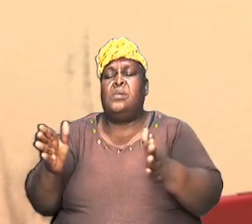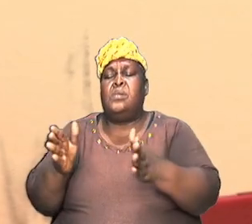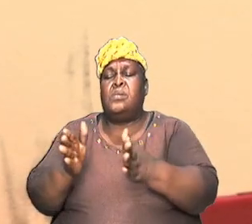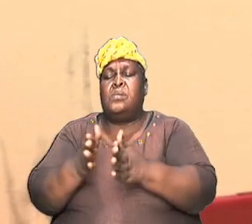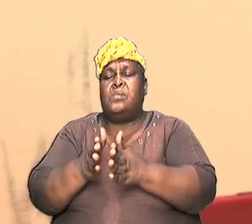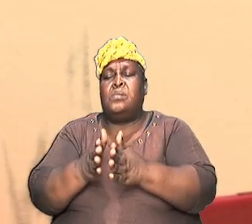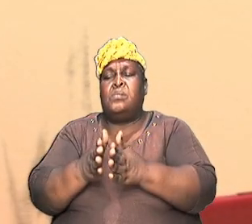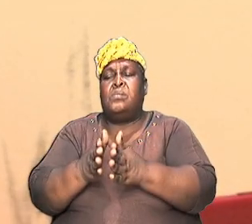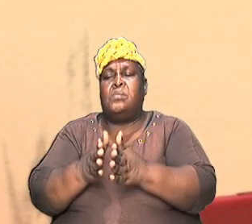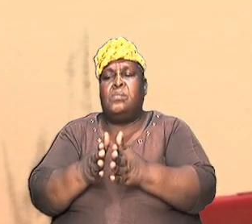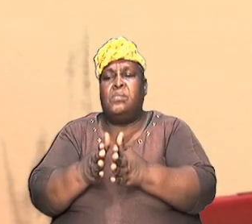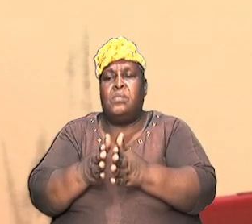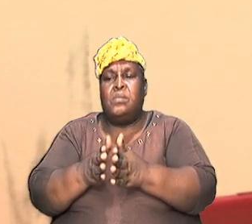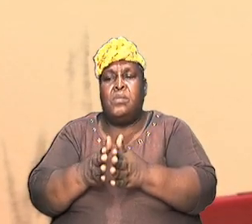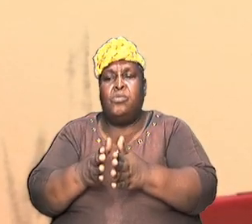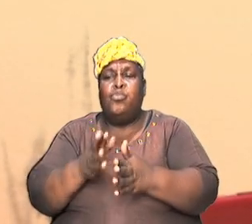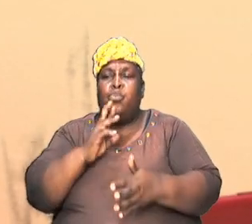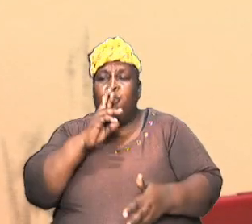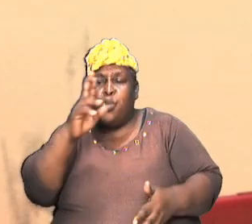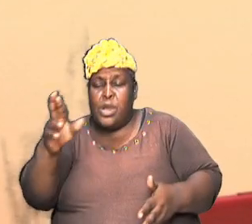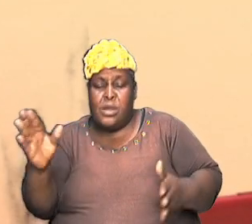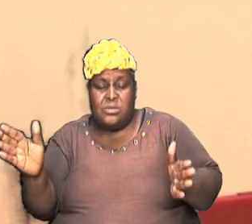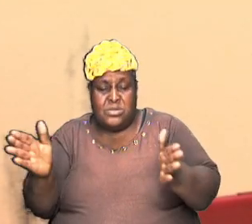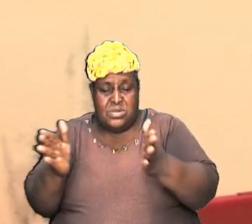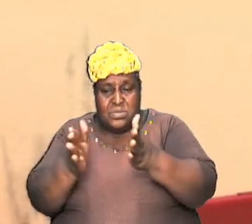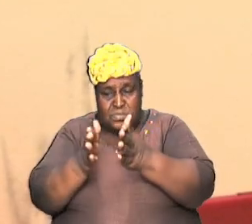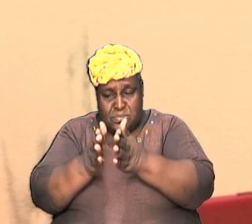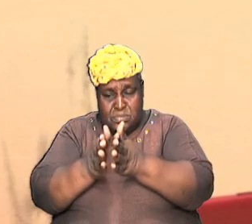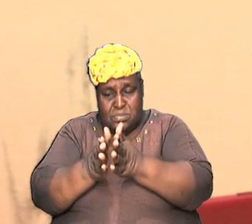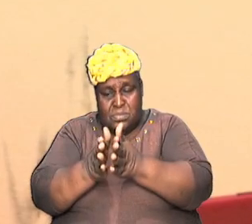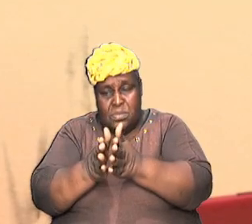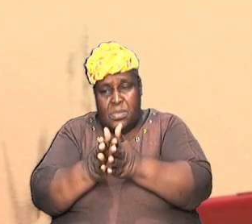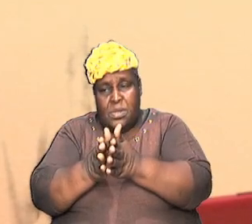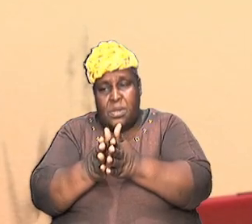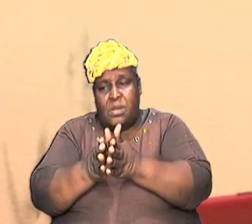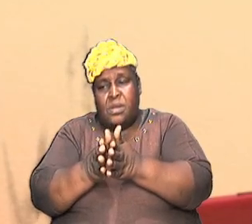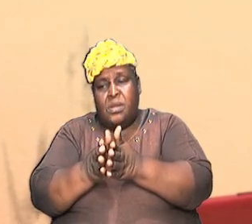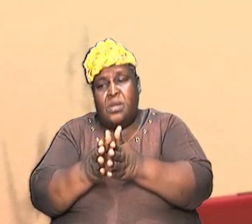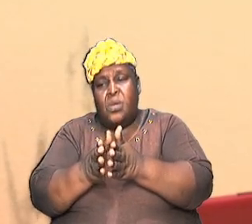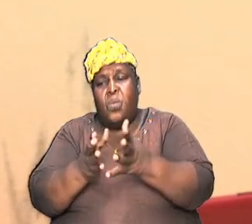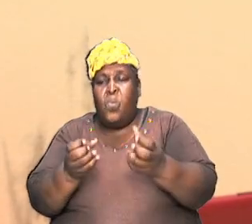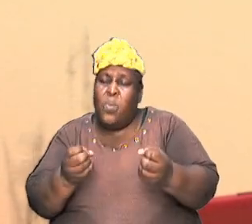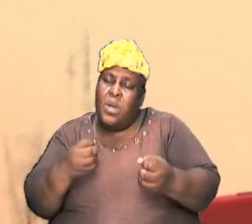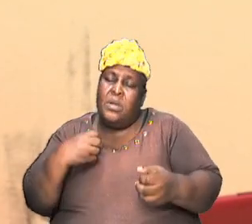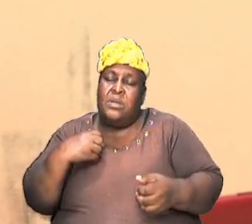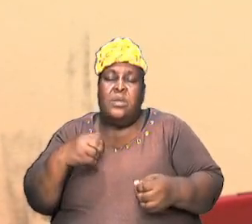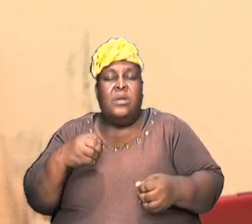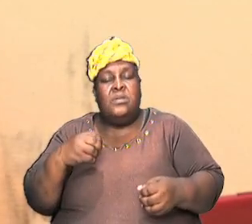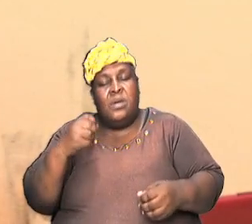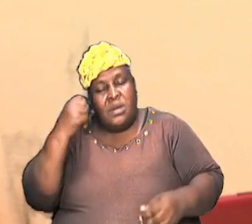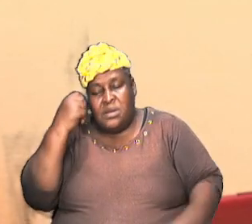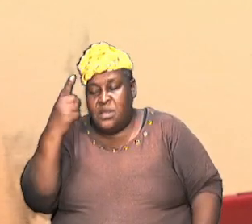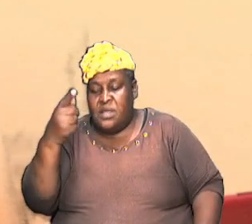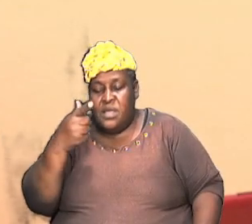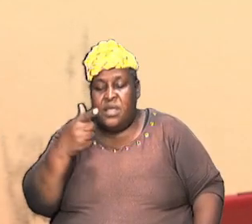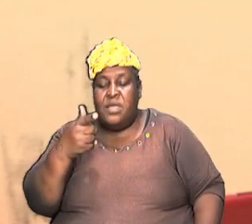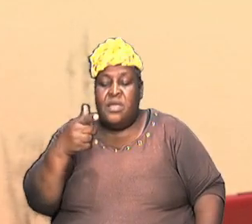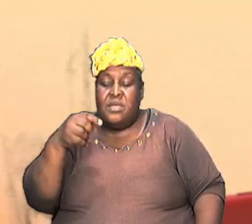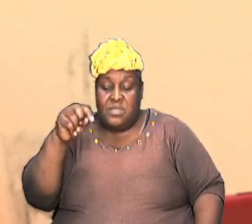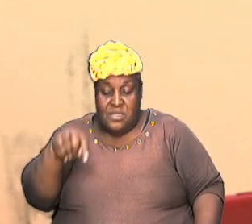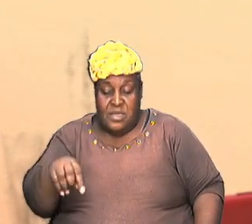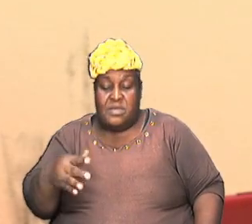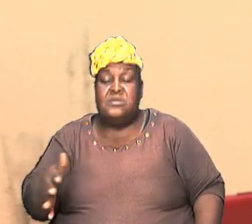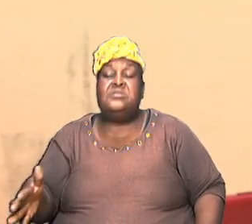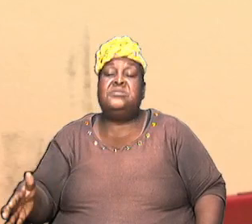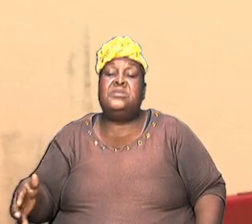radius it is really small but I would like us to understand sins of God this thing that you are in